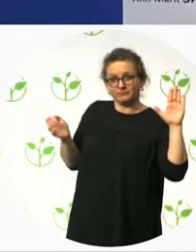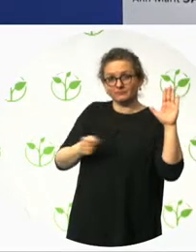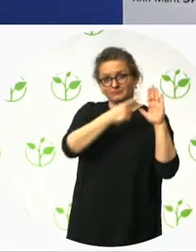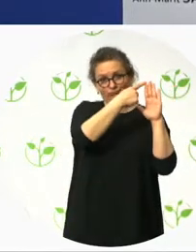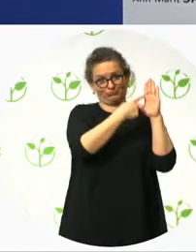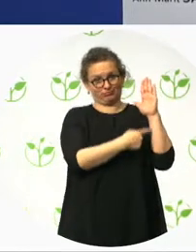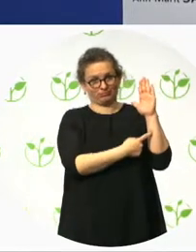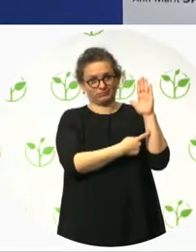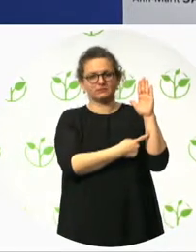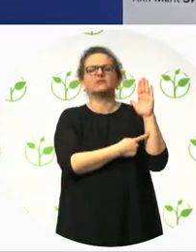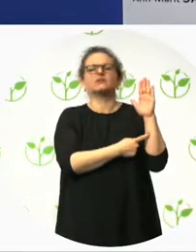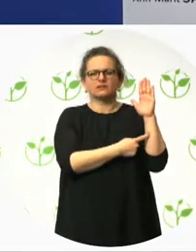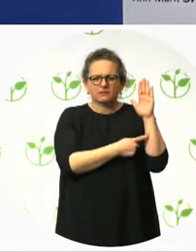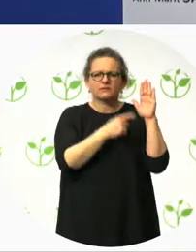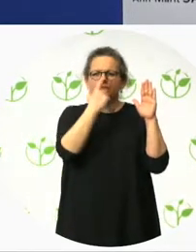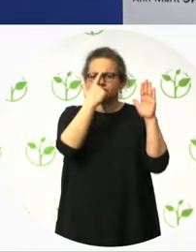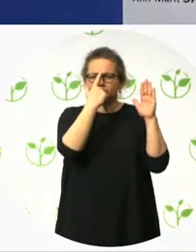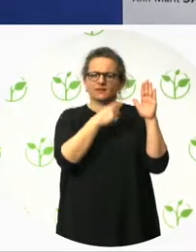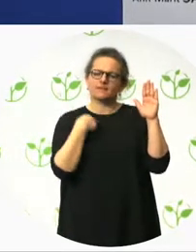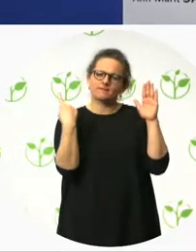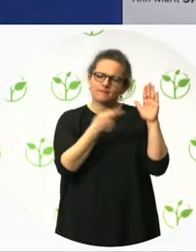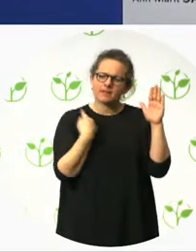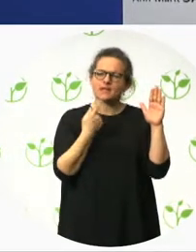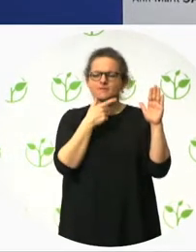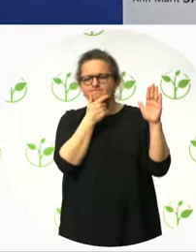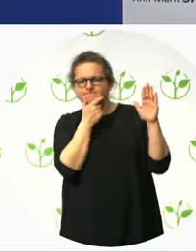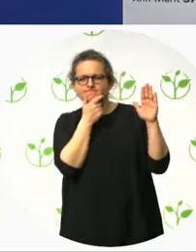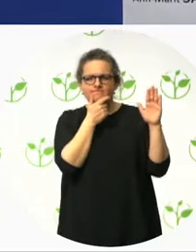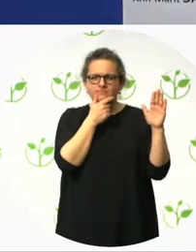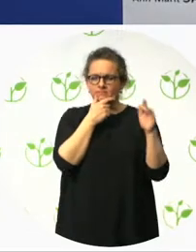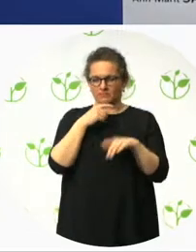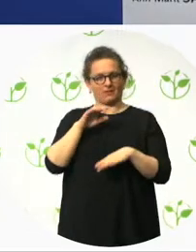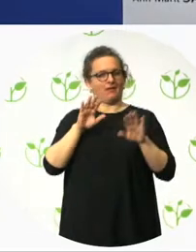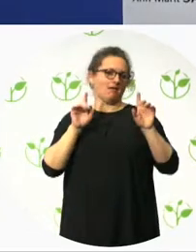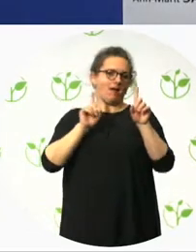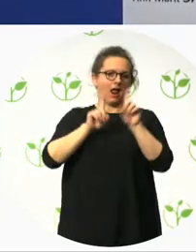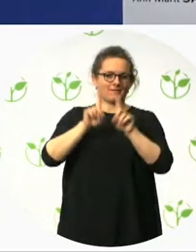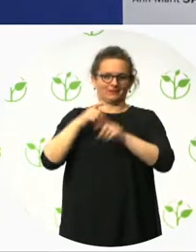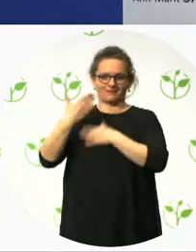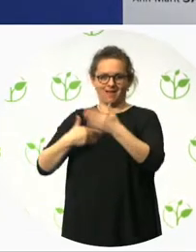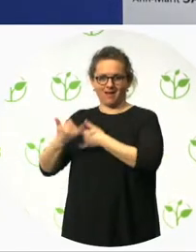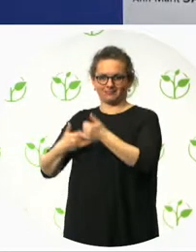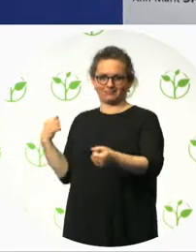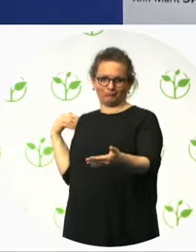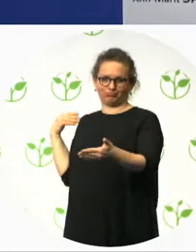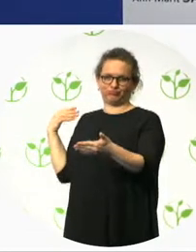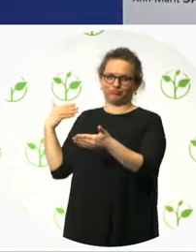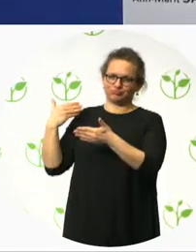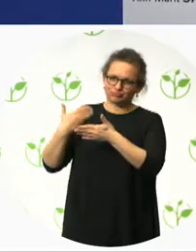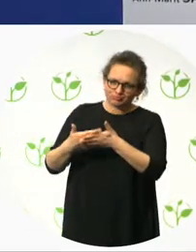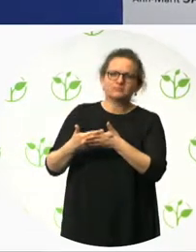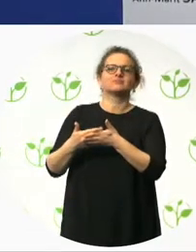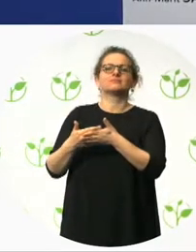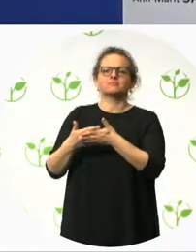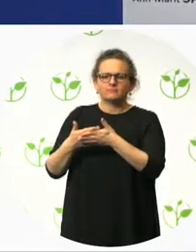true. Again, I think we would add an eighth, which is about beauty. It is that the technology,